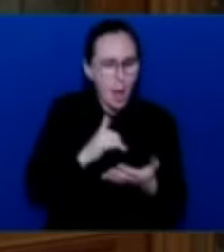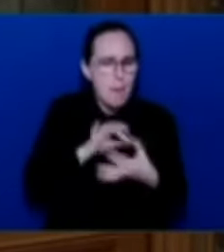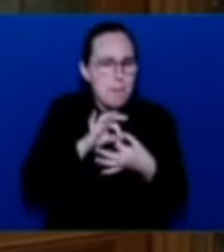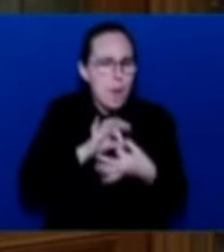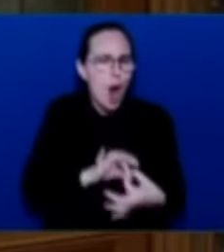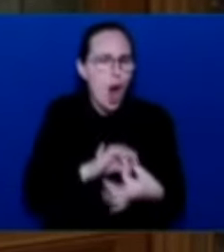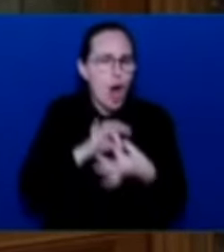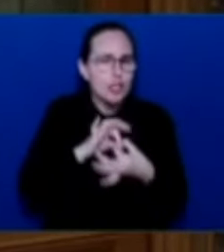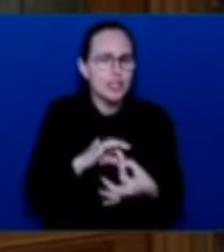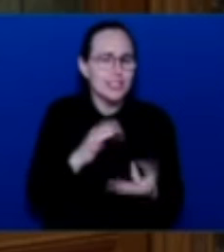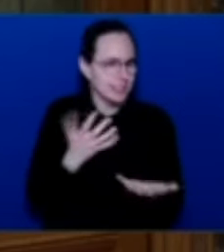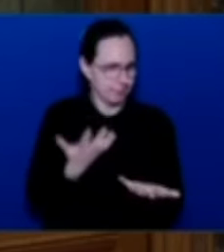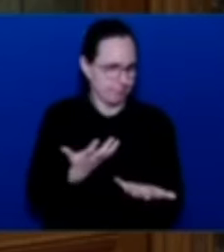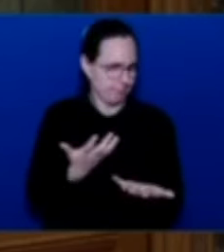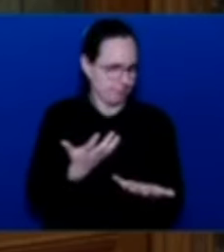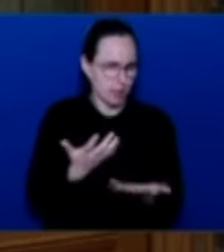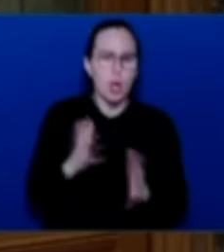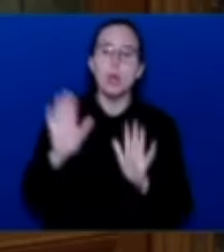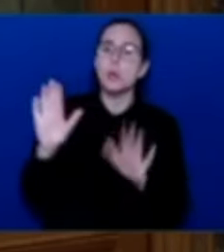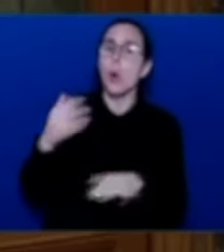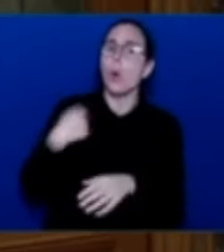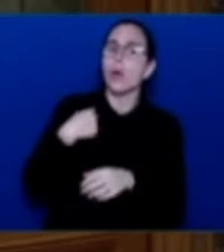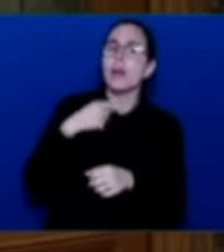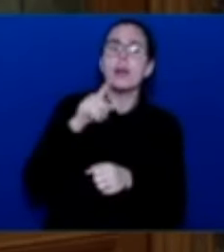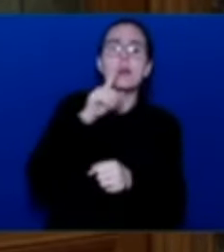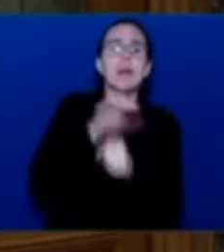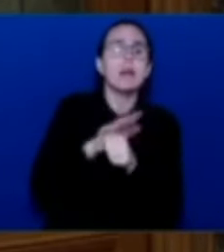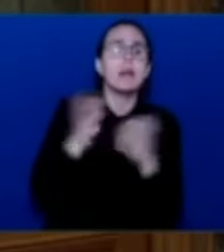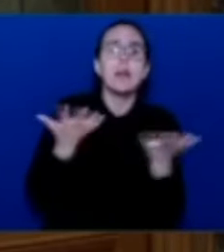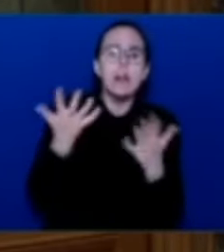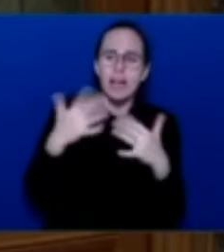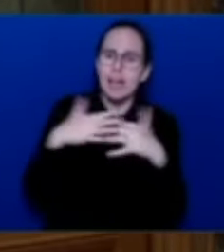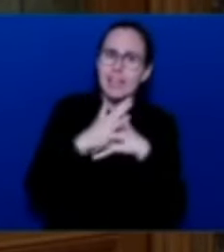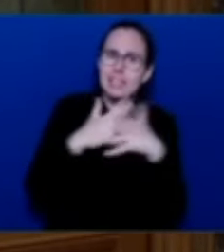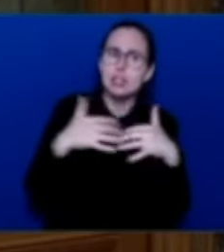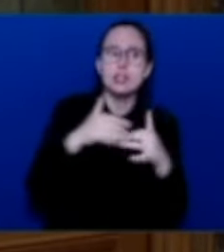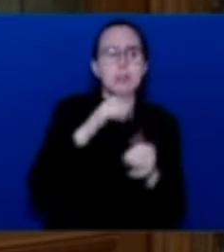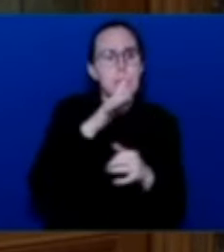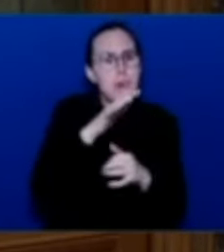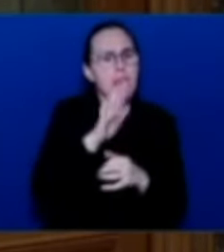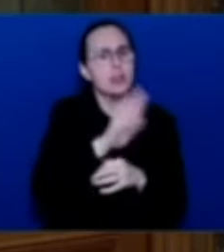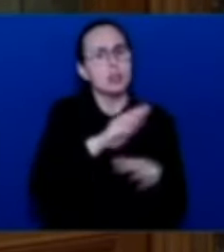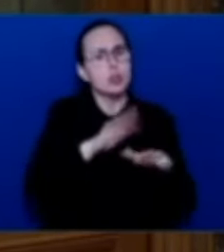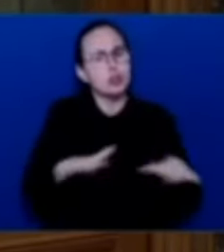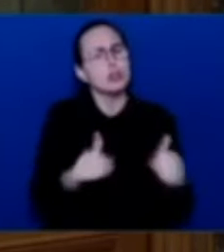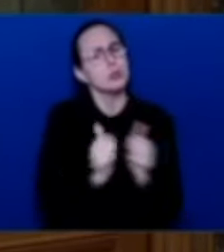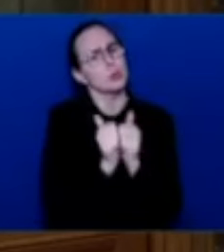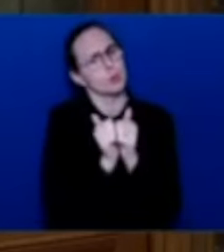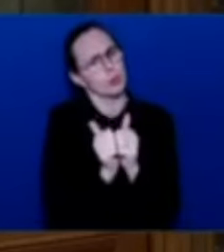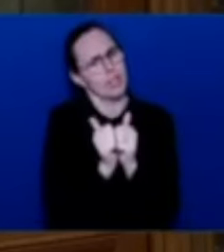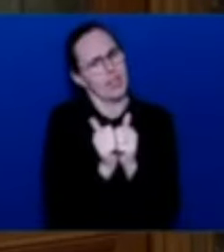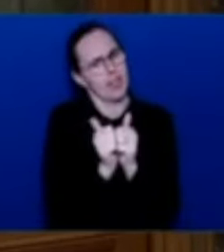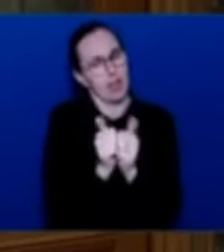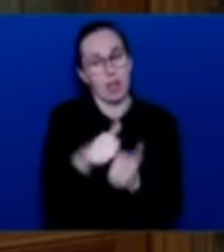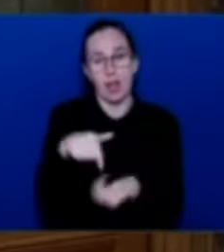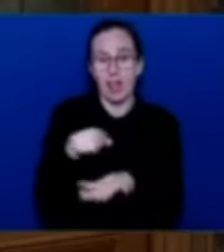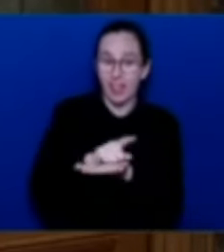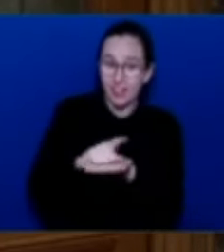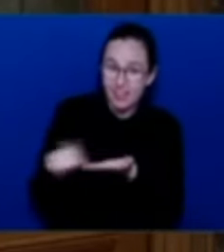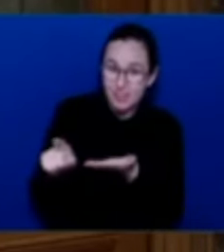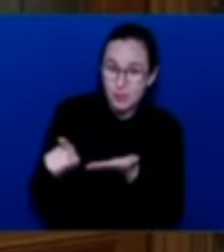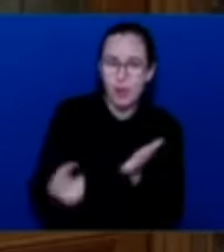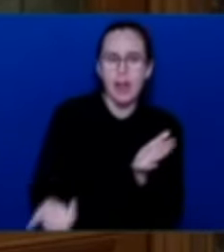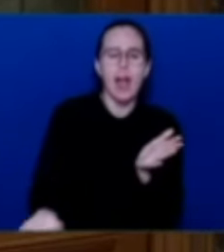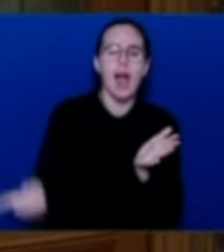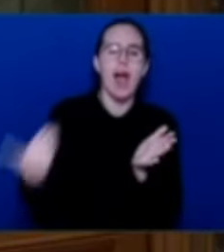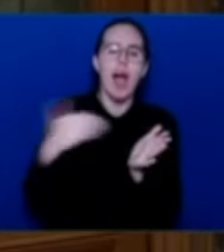families together. And this week, I read yet another story from the unrelenting Indigenous news reporter Anna Mackenzie